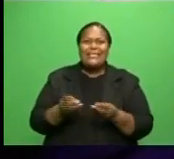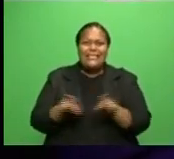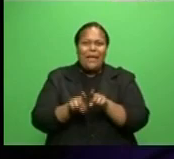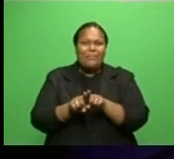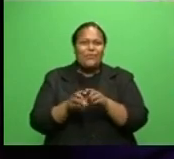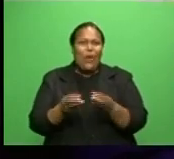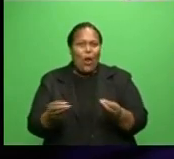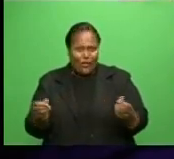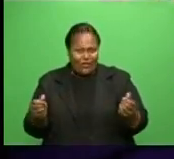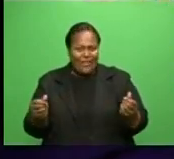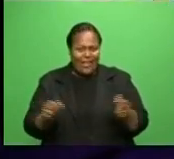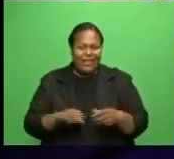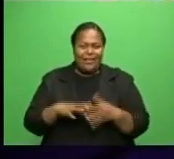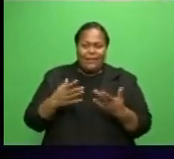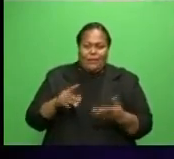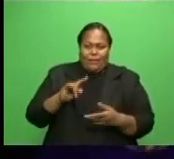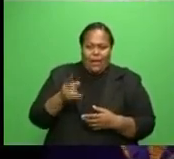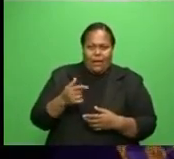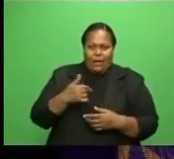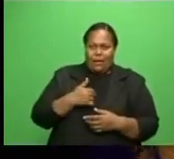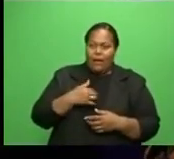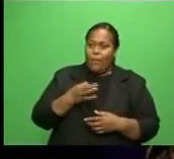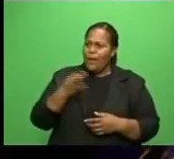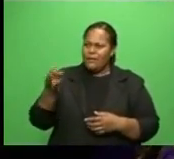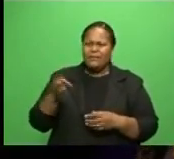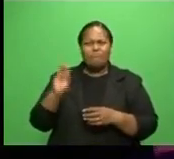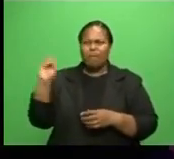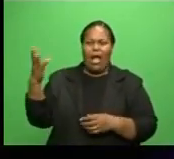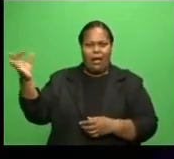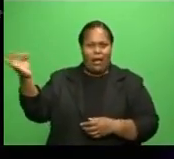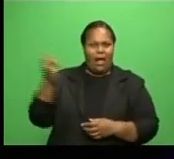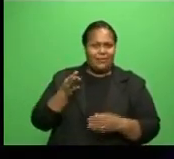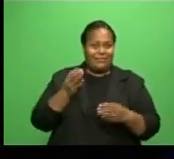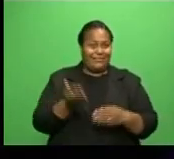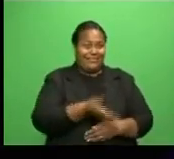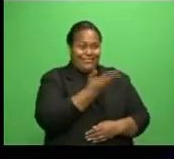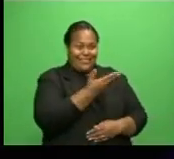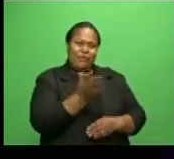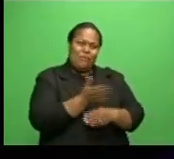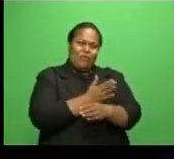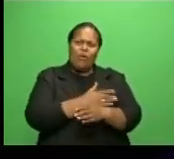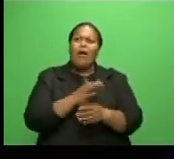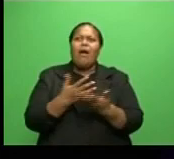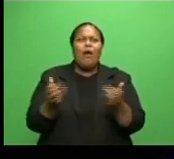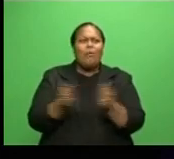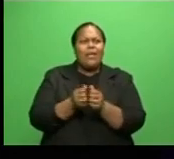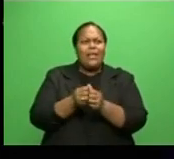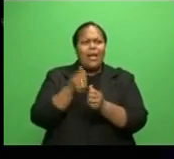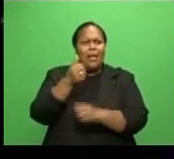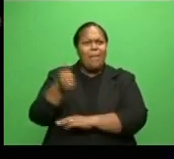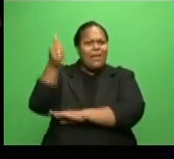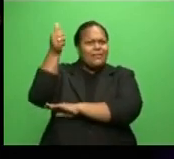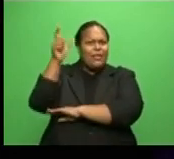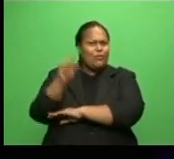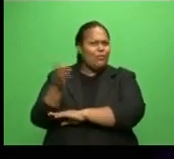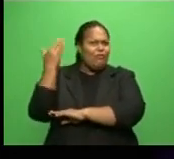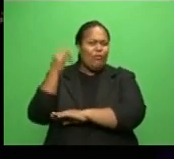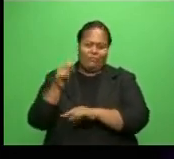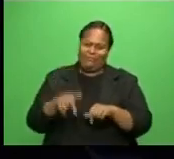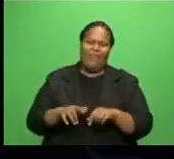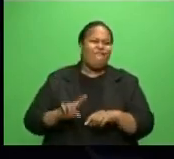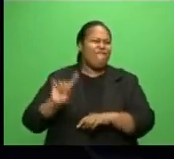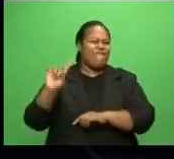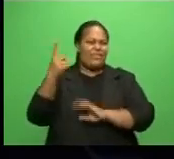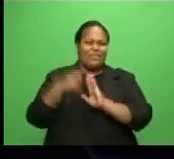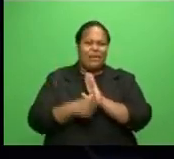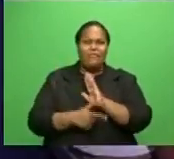it's the first. Someone asked me before this, how many ambassadors have done this before? I said, I think this is the first time and there's